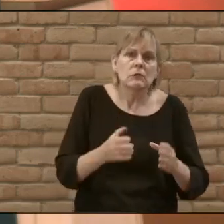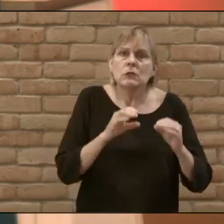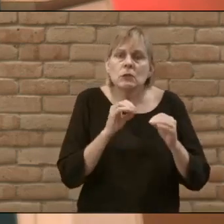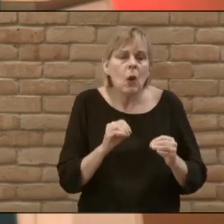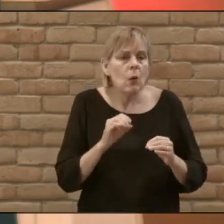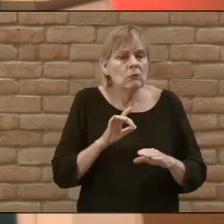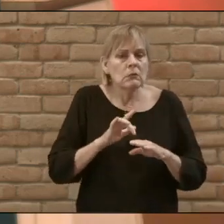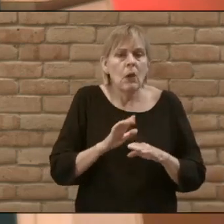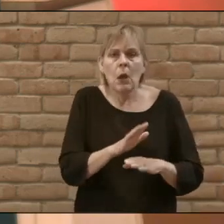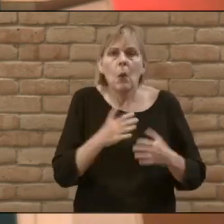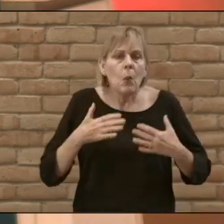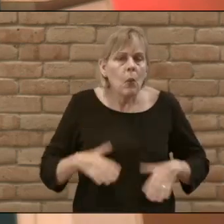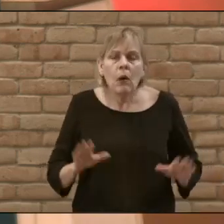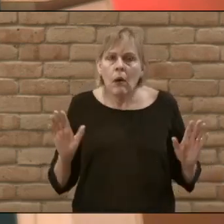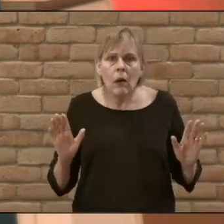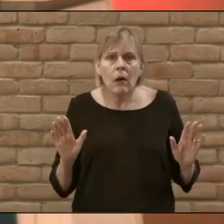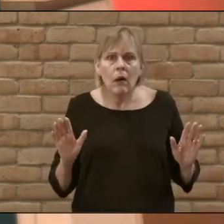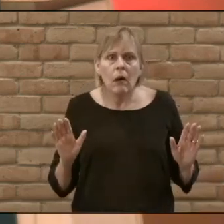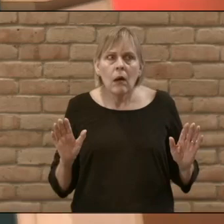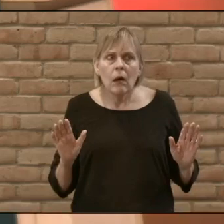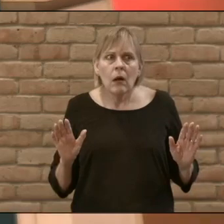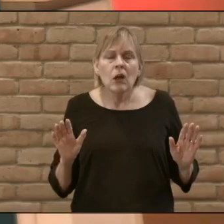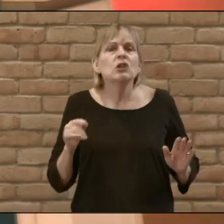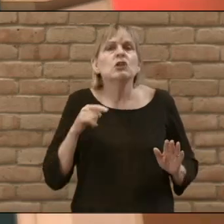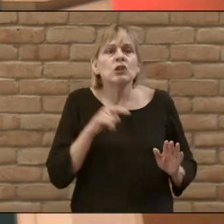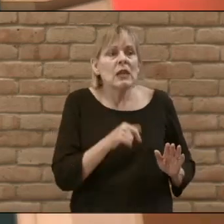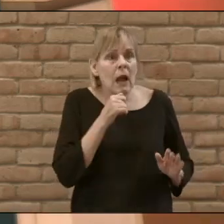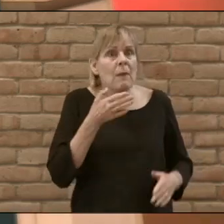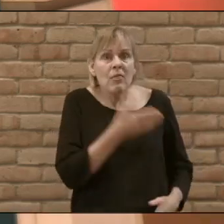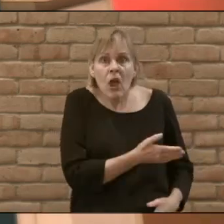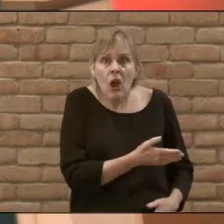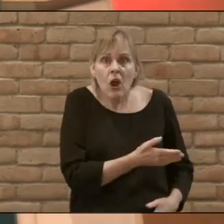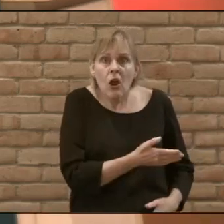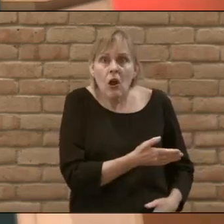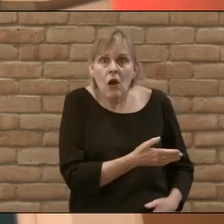business touching anybody else if she hadn't been there